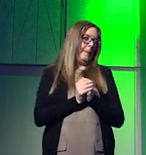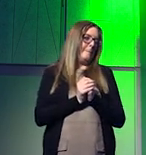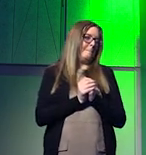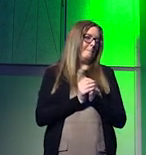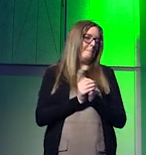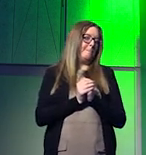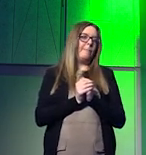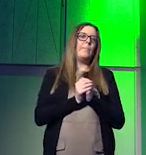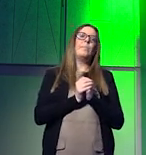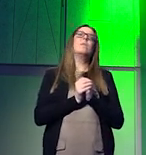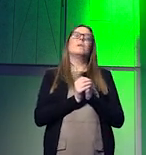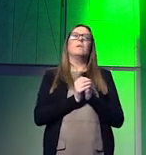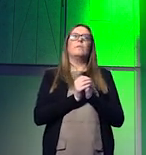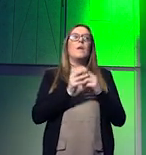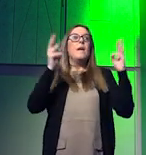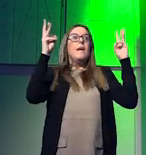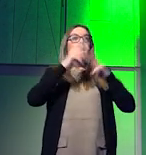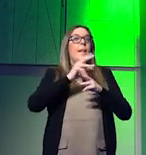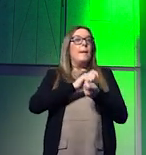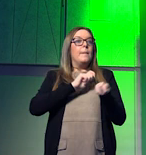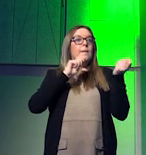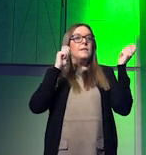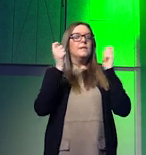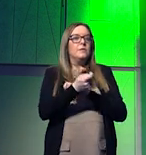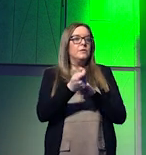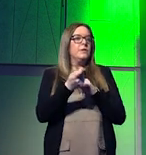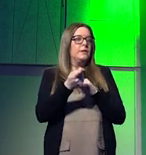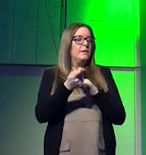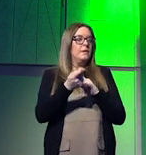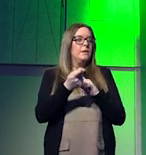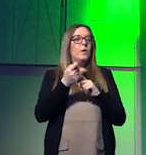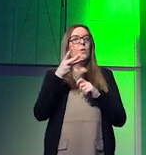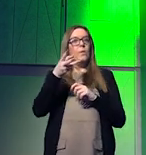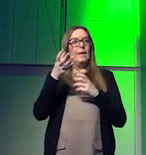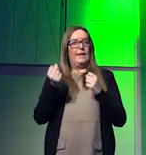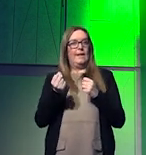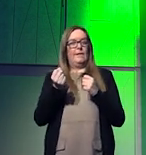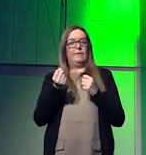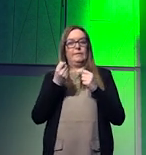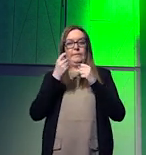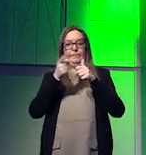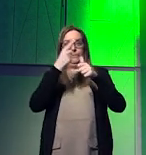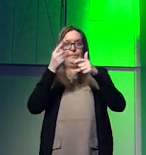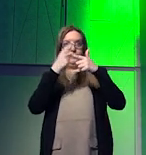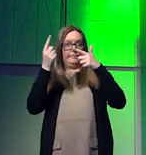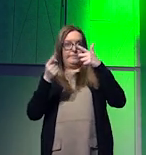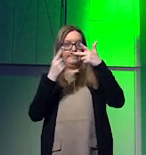climate change climate anthropogenic activity are going to give us three incredible